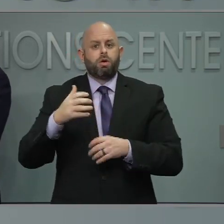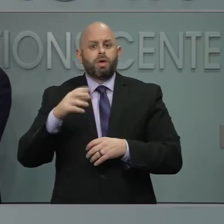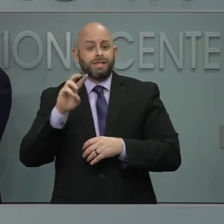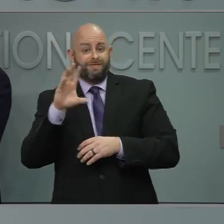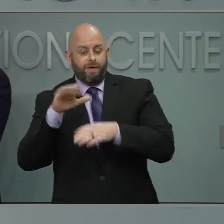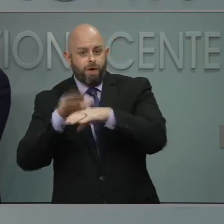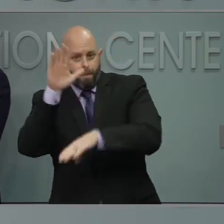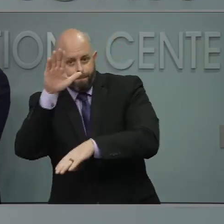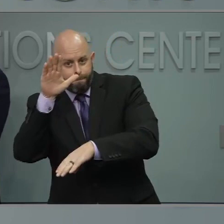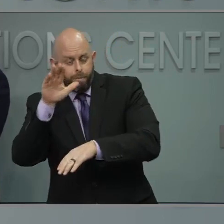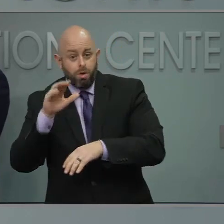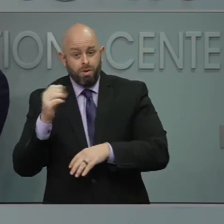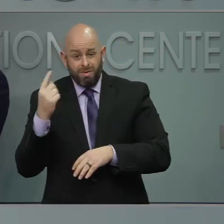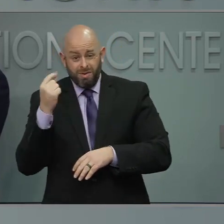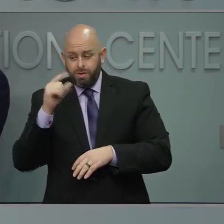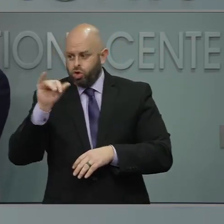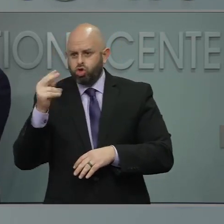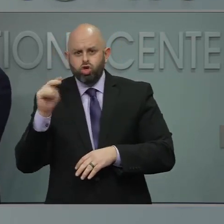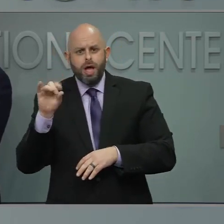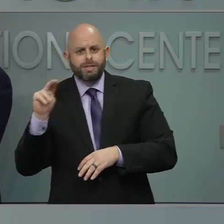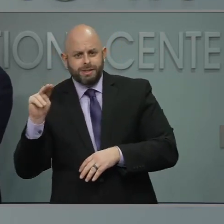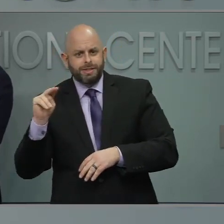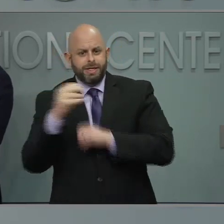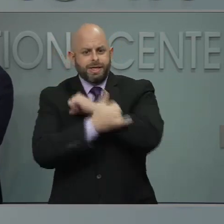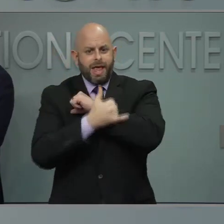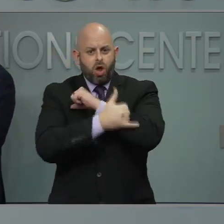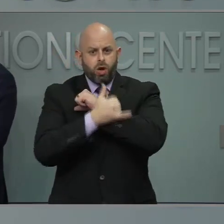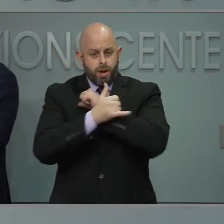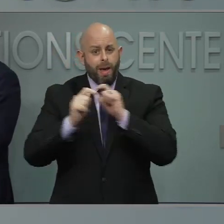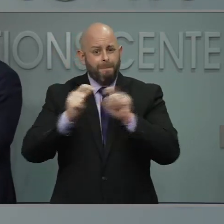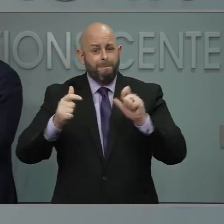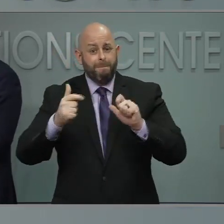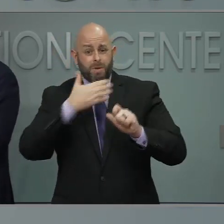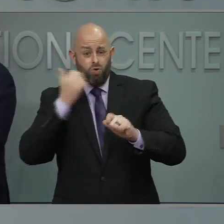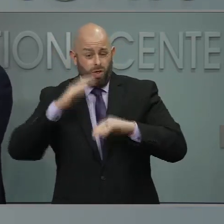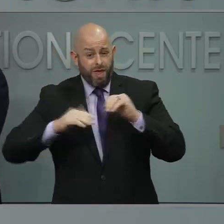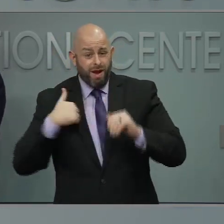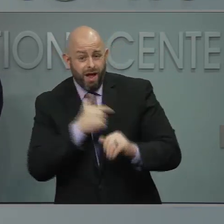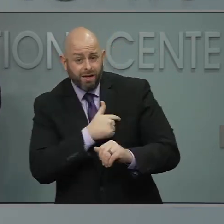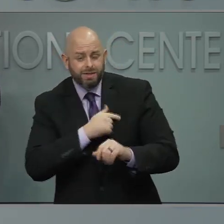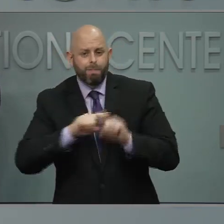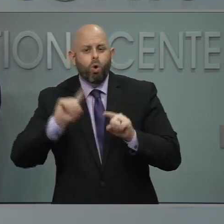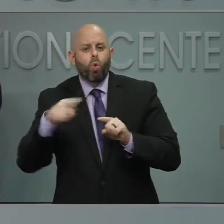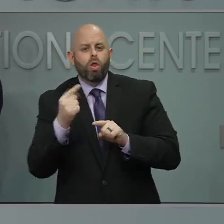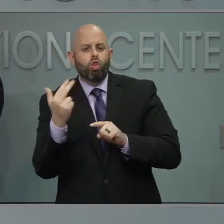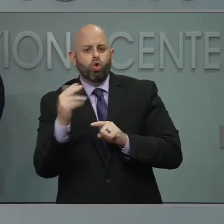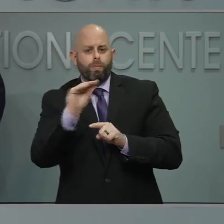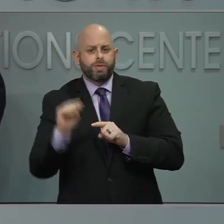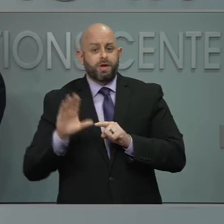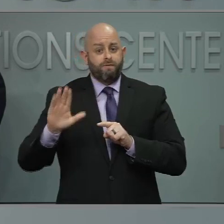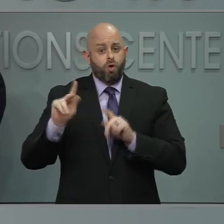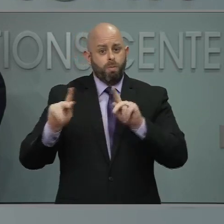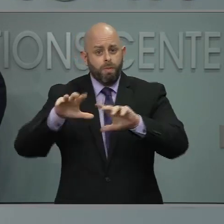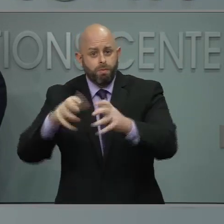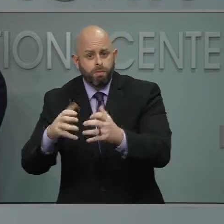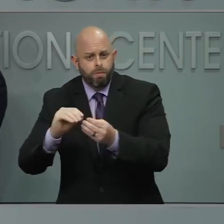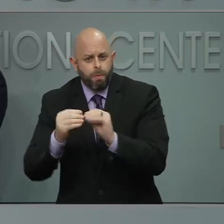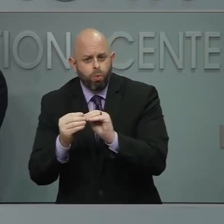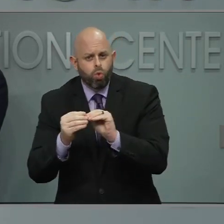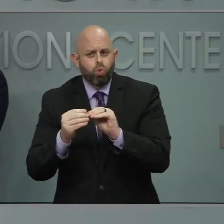larger than Brunswick, but only 13% of their population is 65 and up. Thanks for those questions.